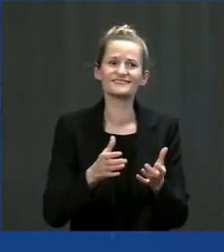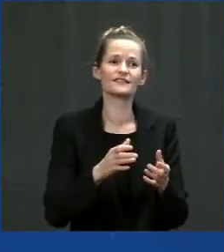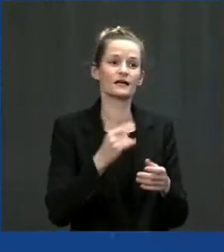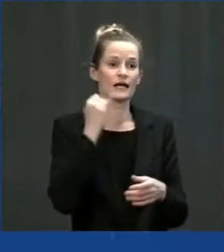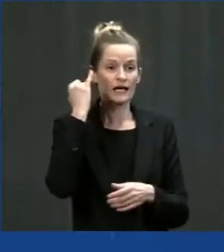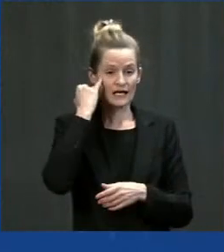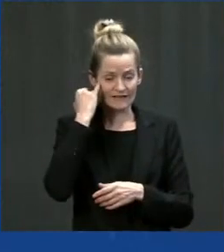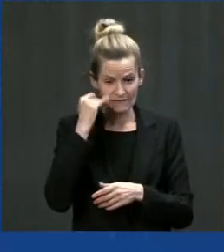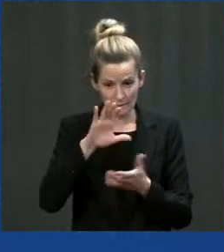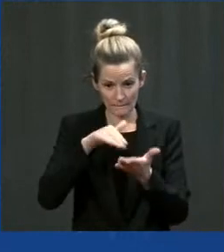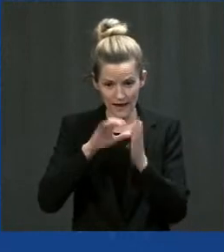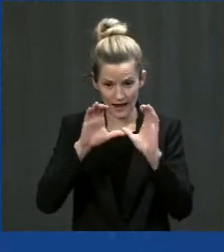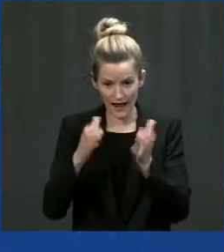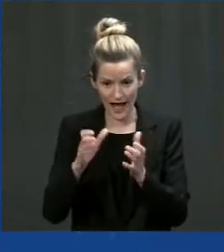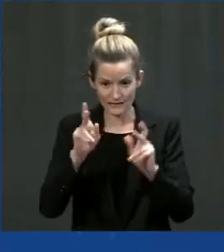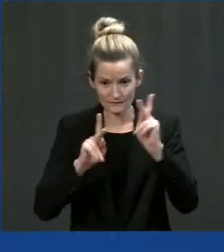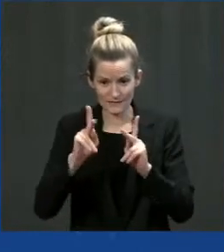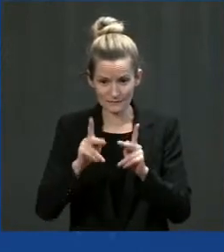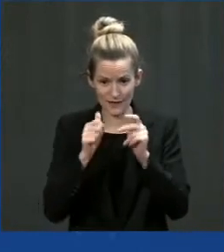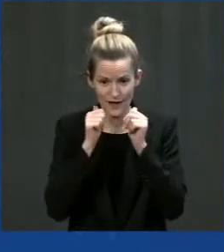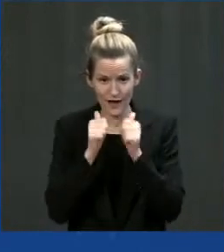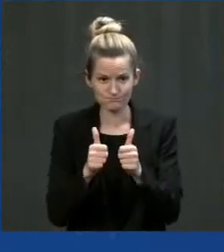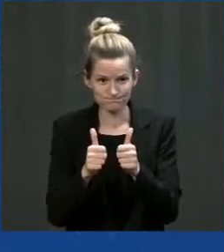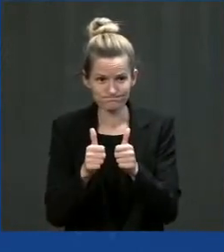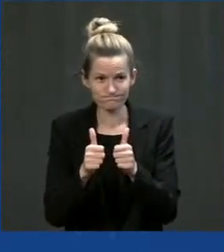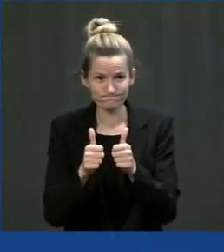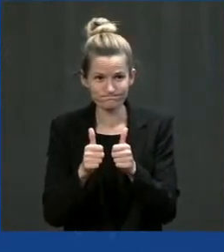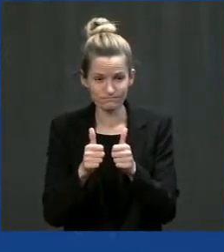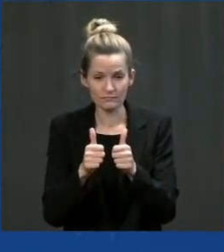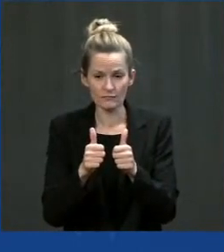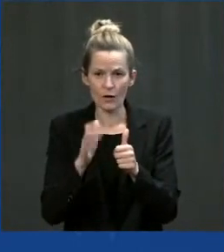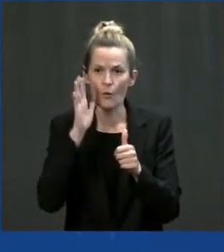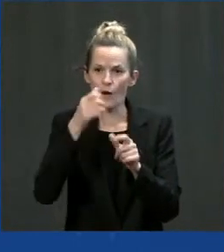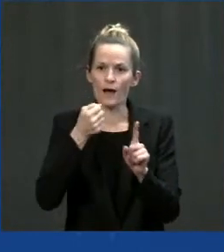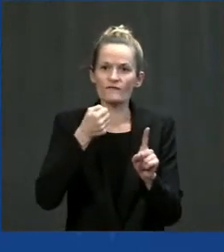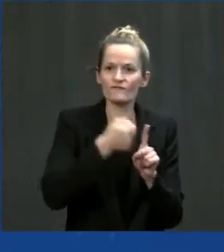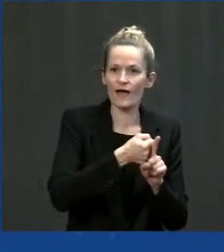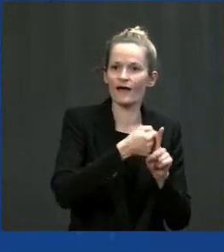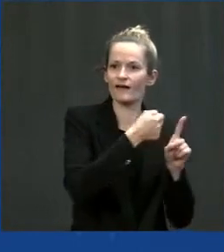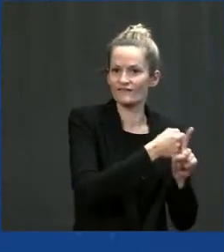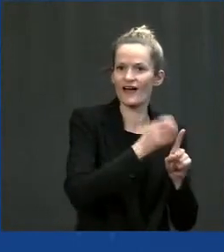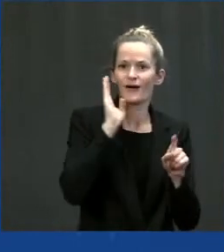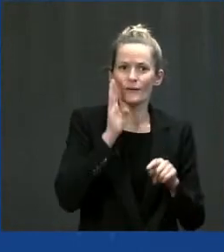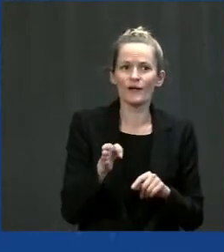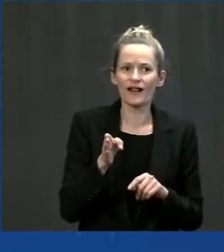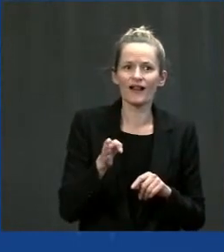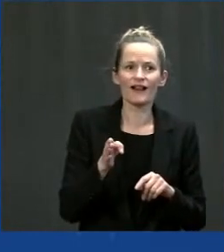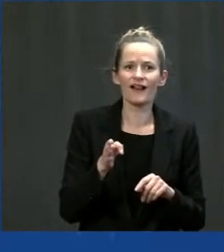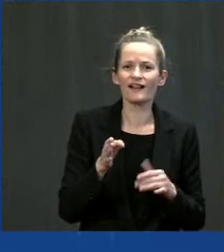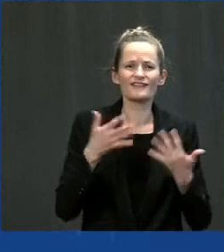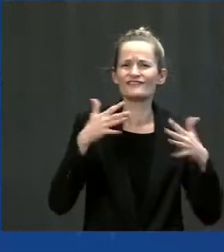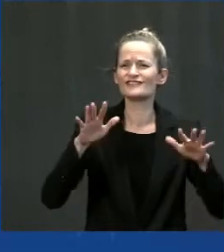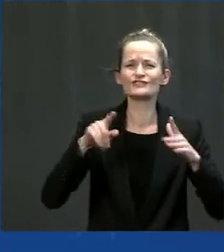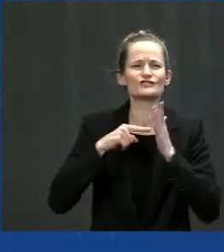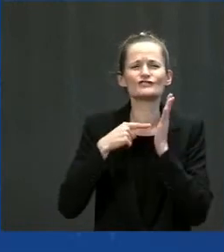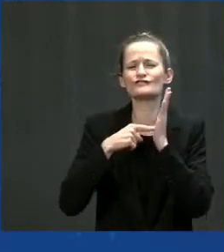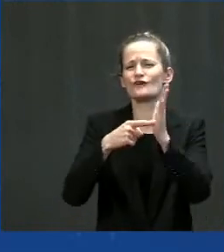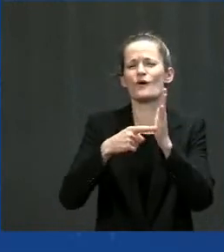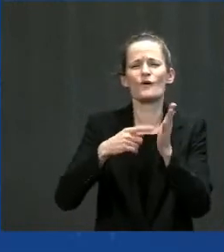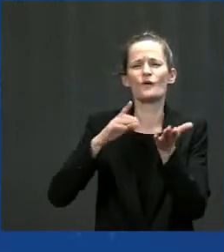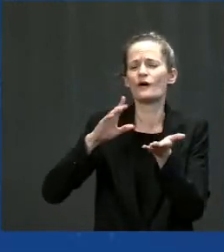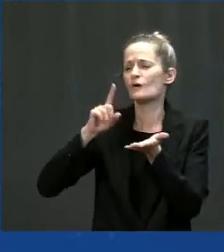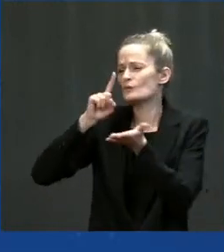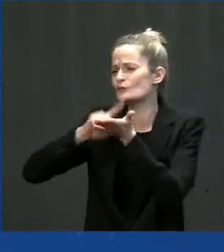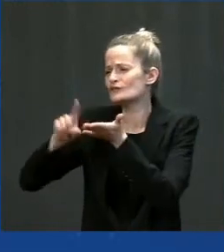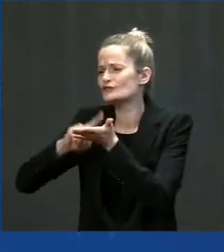up, everybody does well. And there's all kinds of studies from the great universities in your states demonstrating that